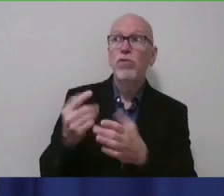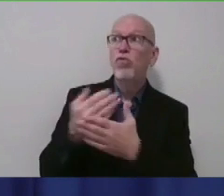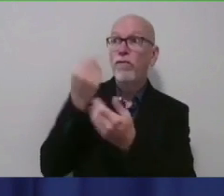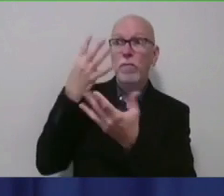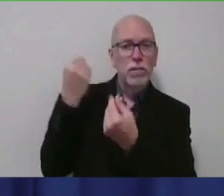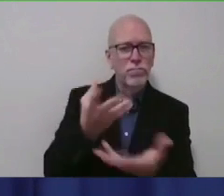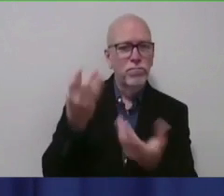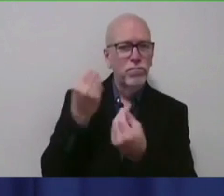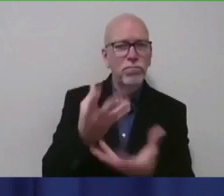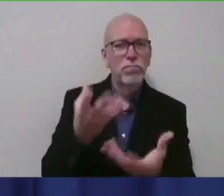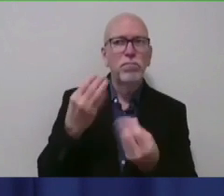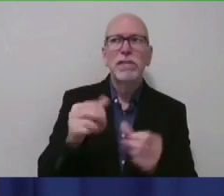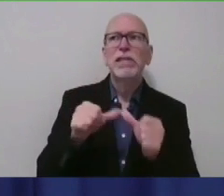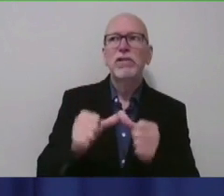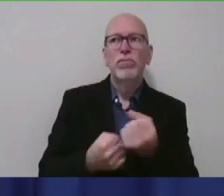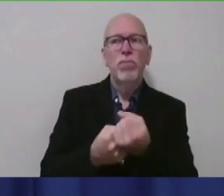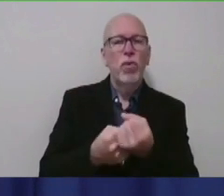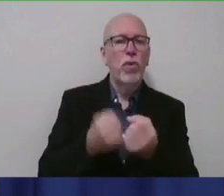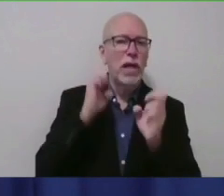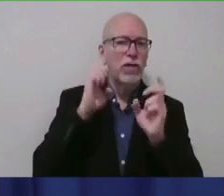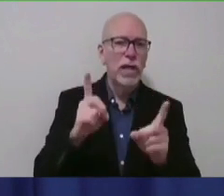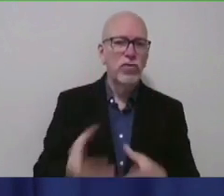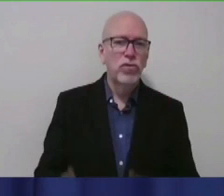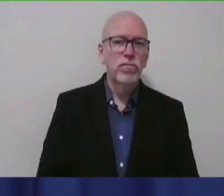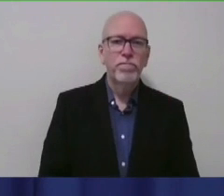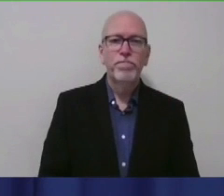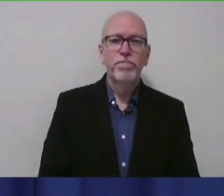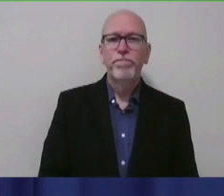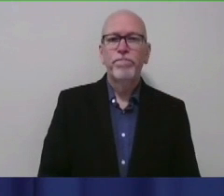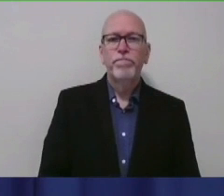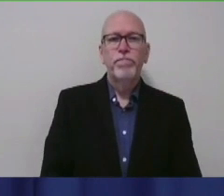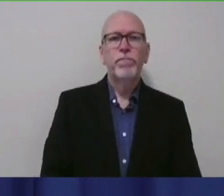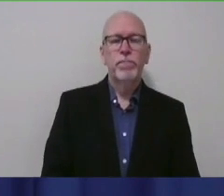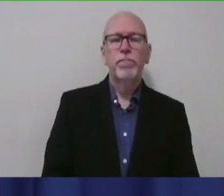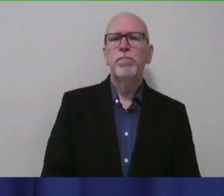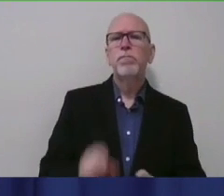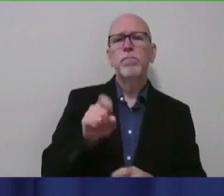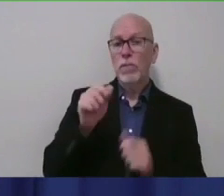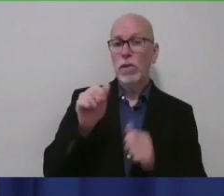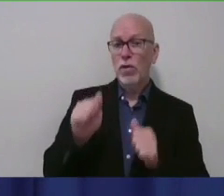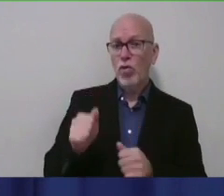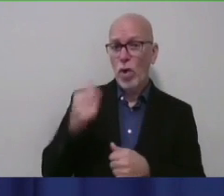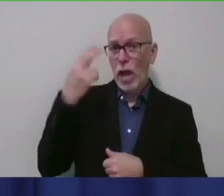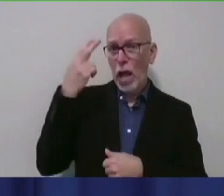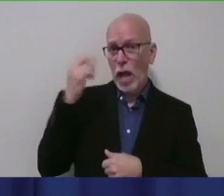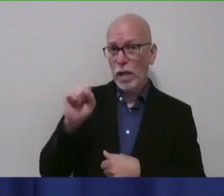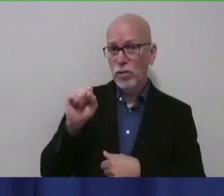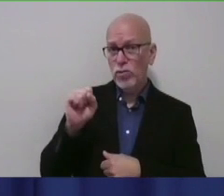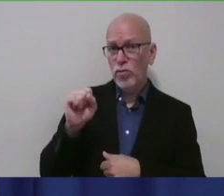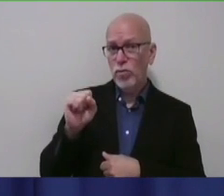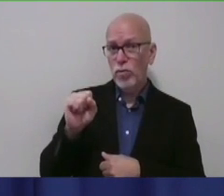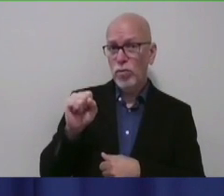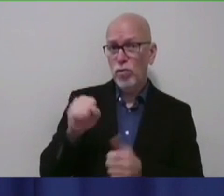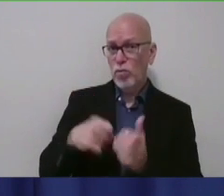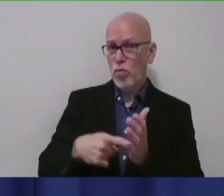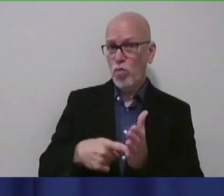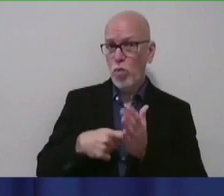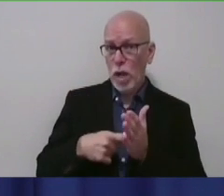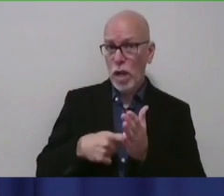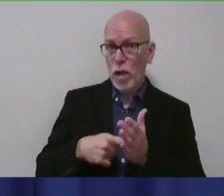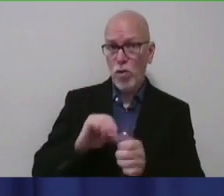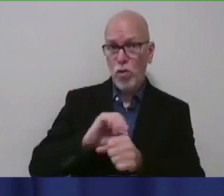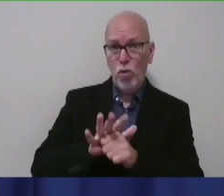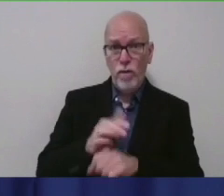continue to support education around this. And could a high school under any circumstance require the COVID-19